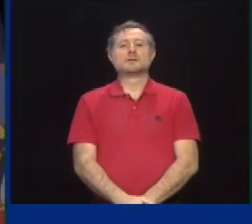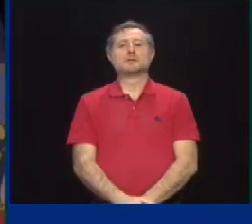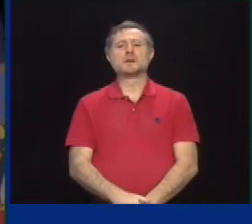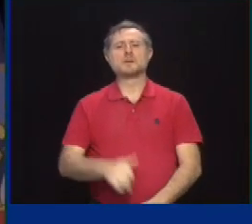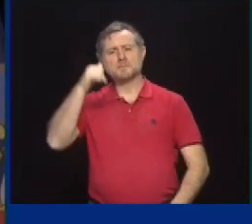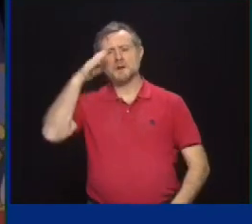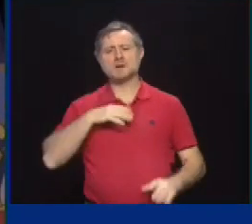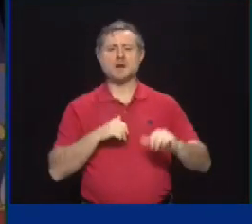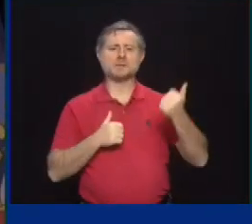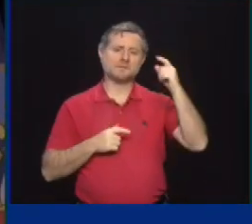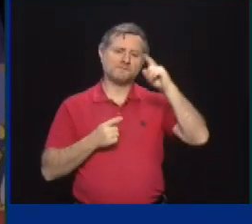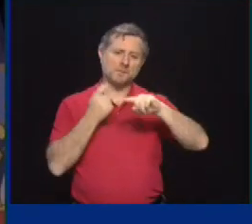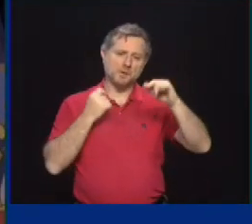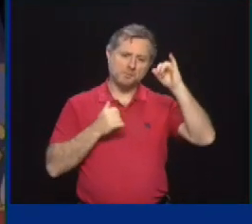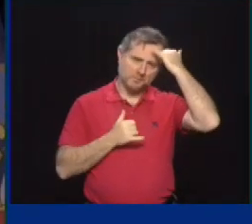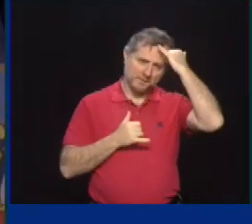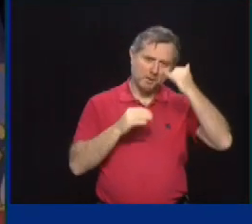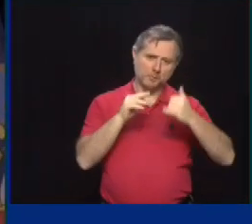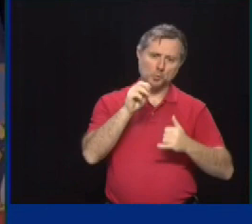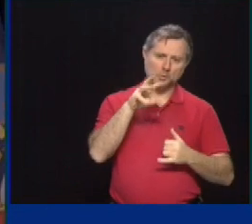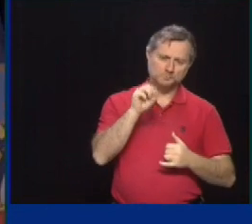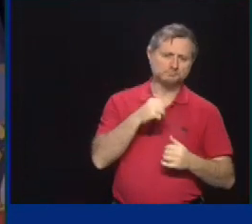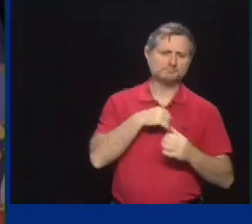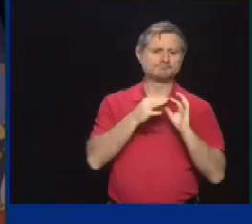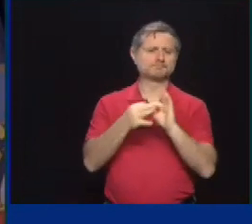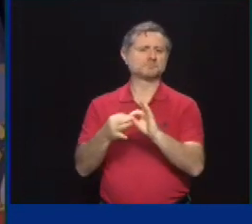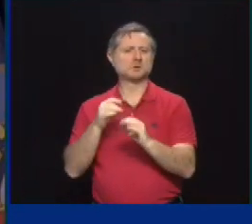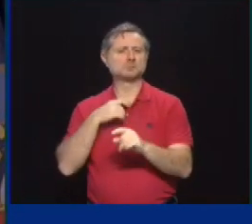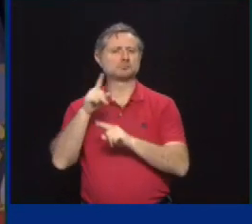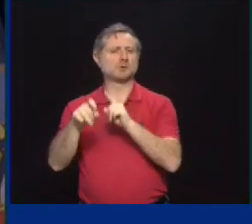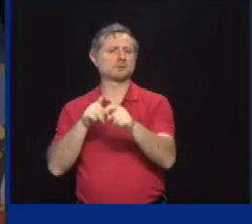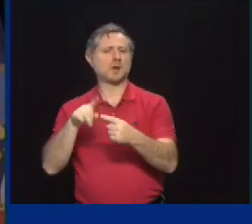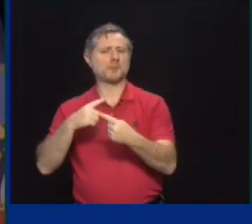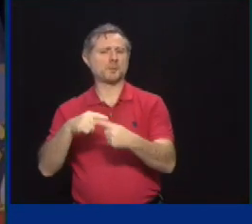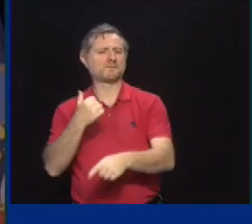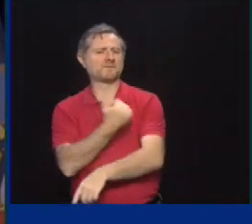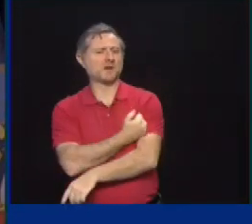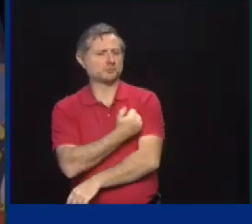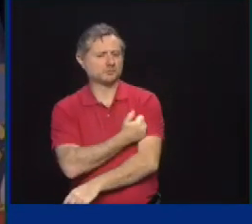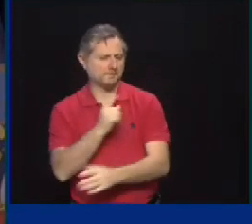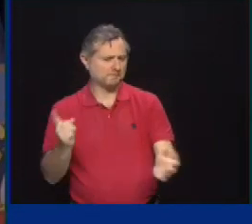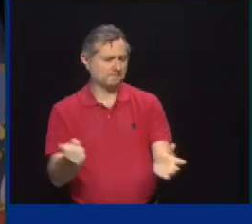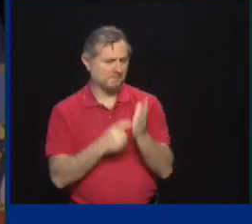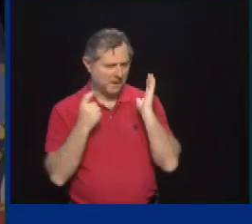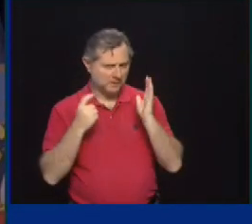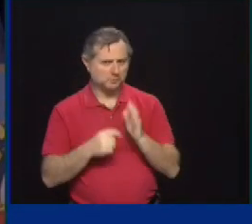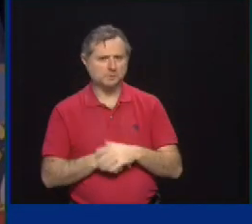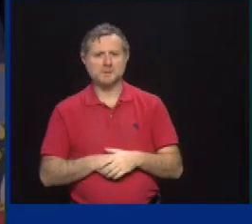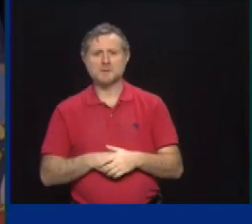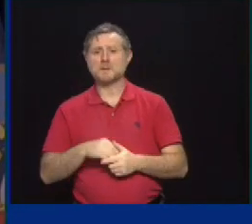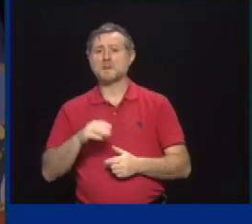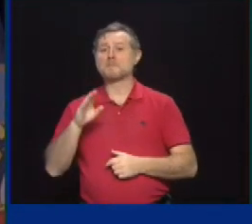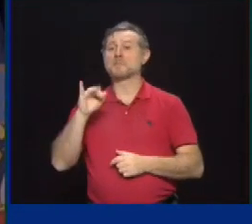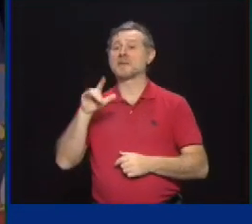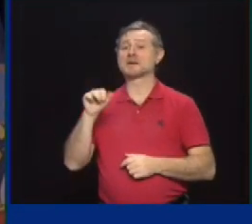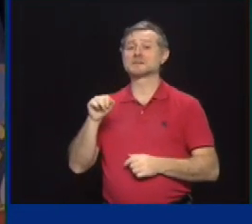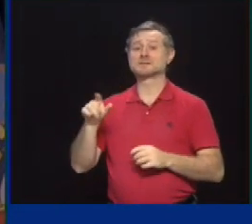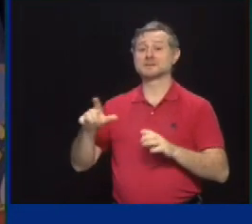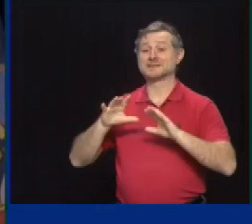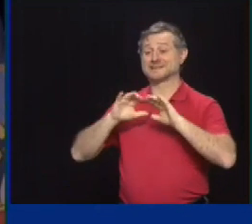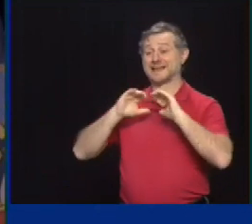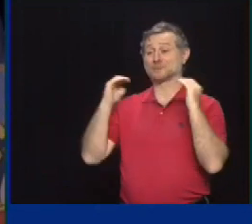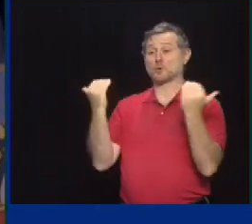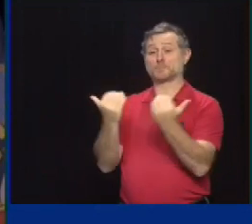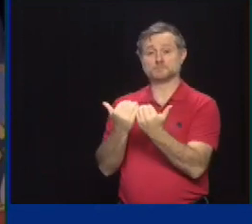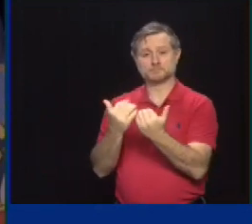Tim's questions and the topic of vaccine mandates. The Bills stadium vaccine mandate goes into full effect at the